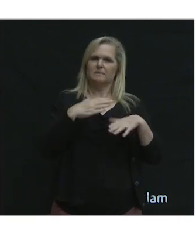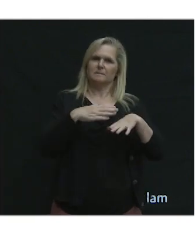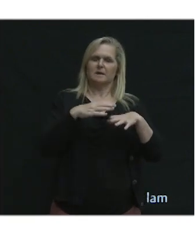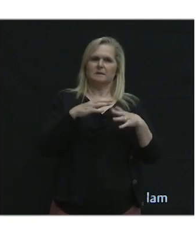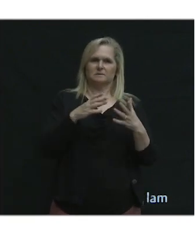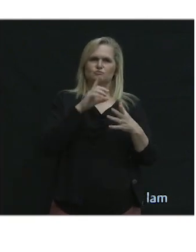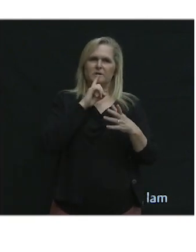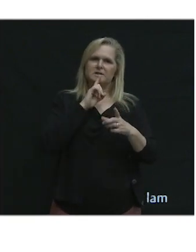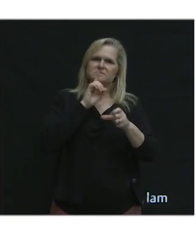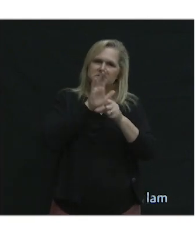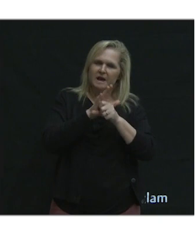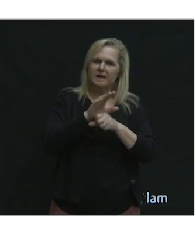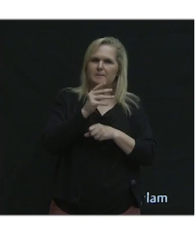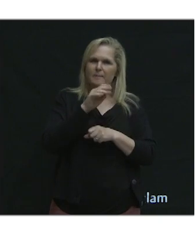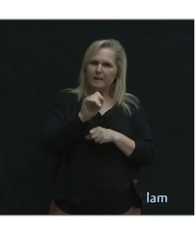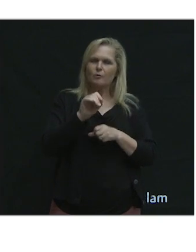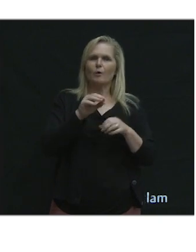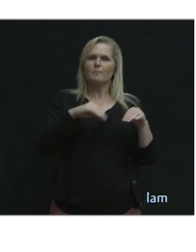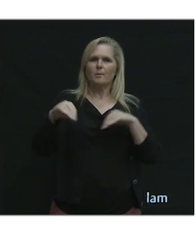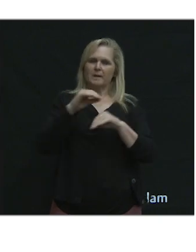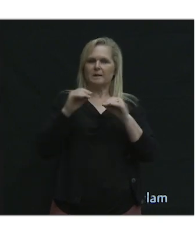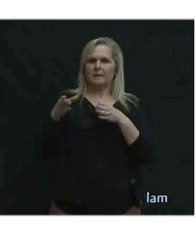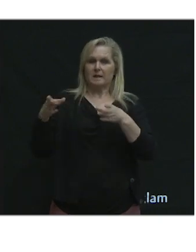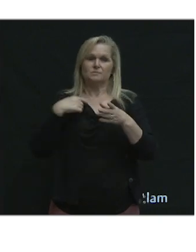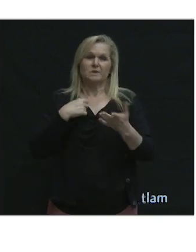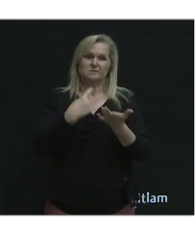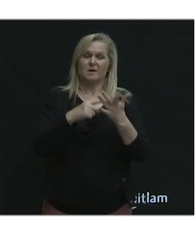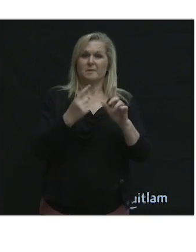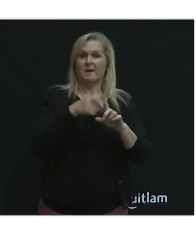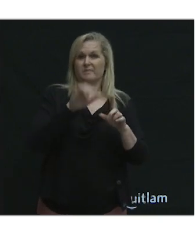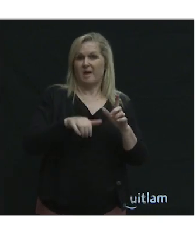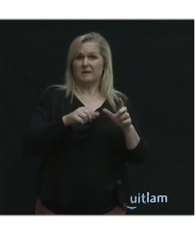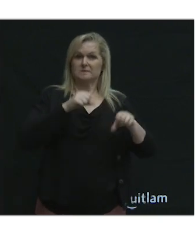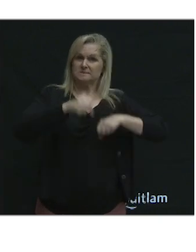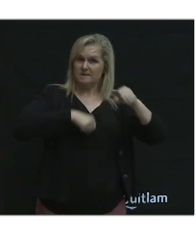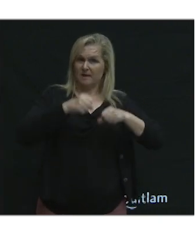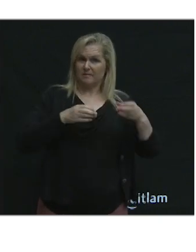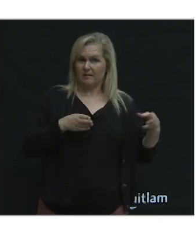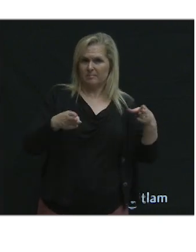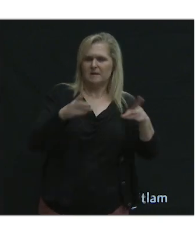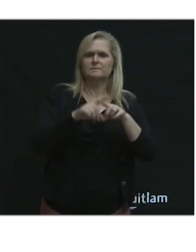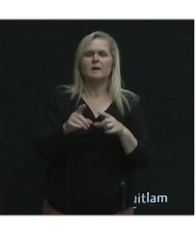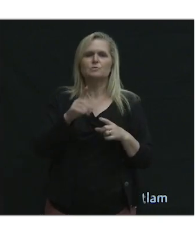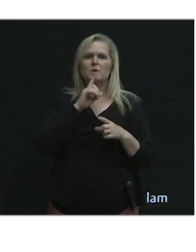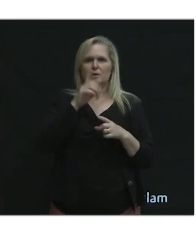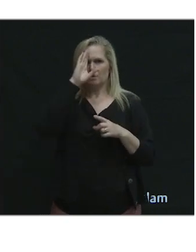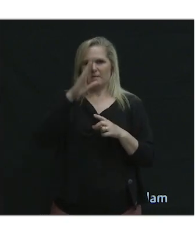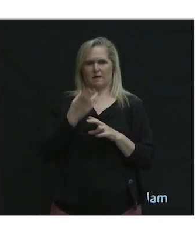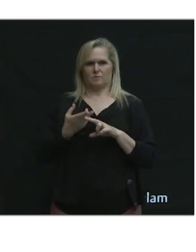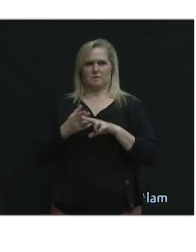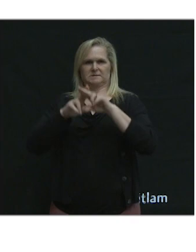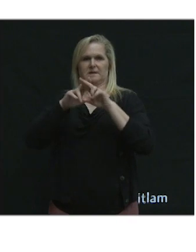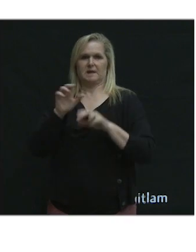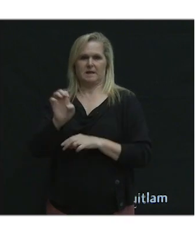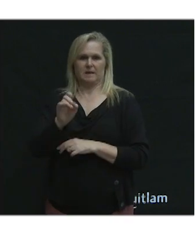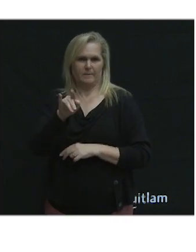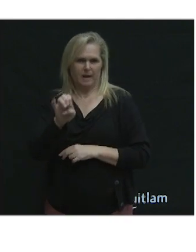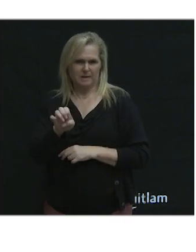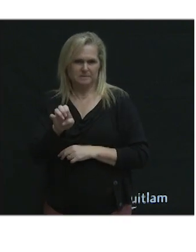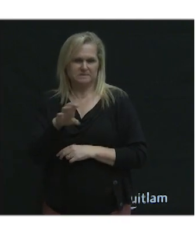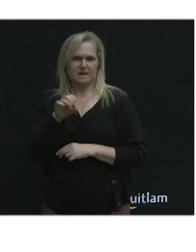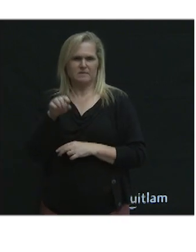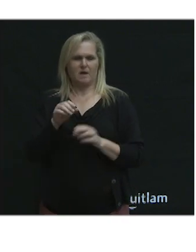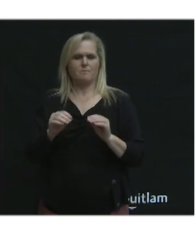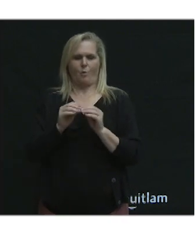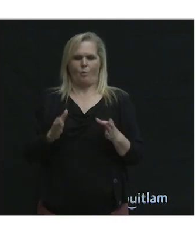So we talked about AAA cycling lanes. What has been increasingly happening is the e-bikes, specifically e-cargo bikes, are